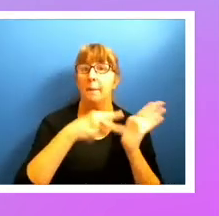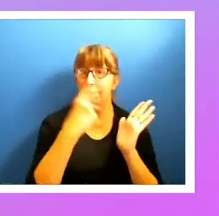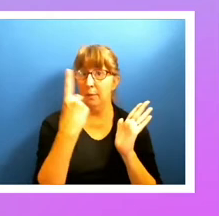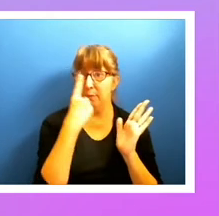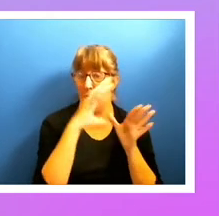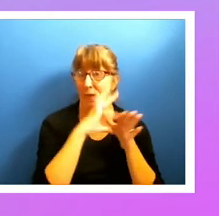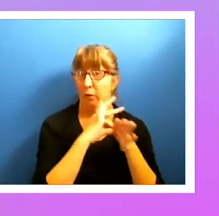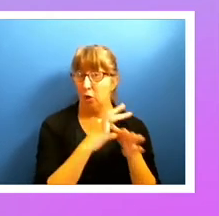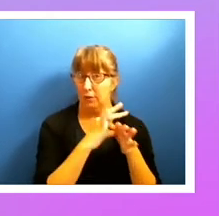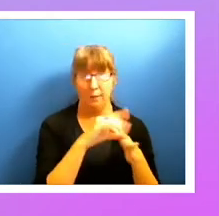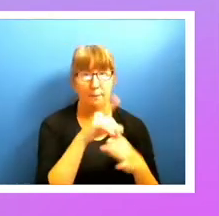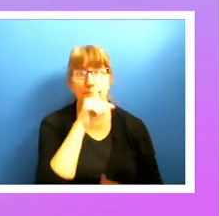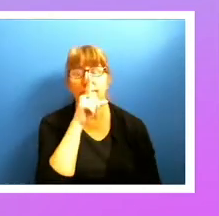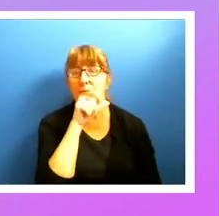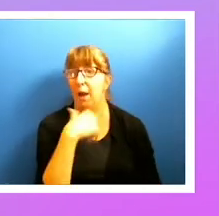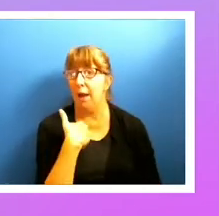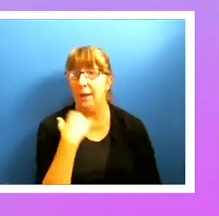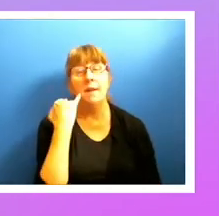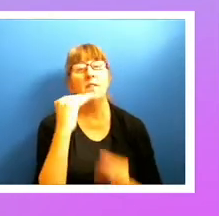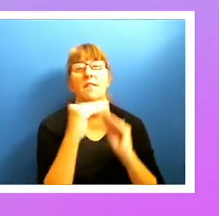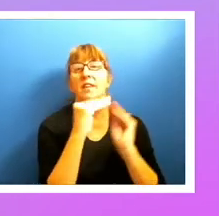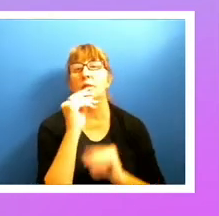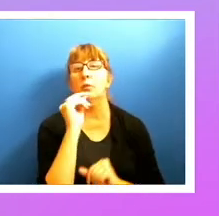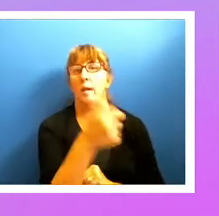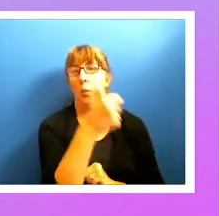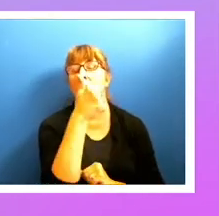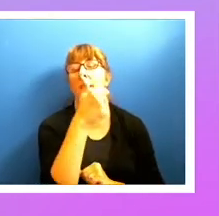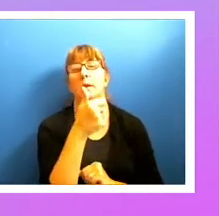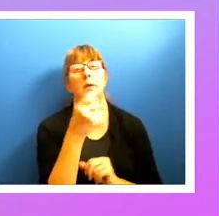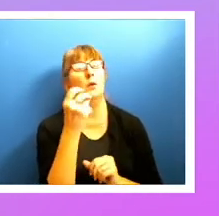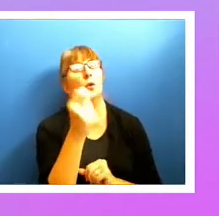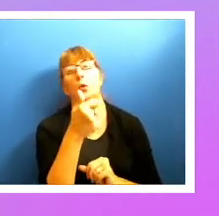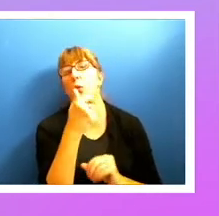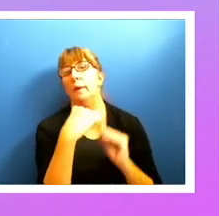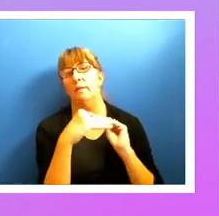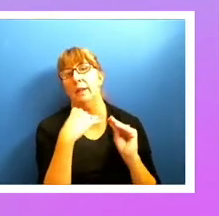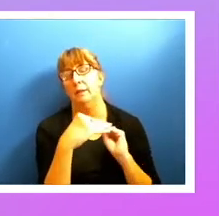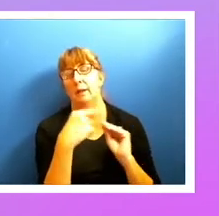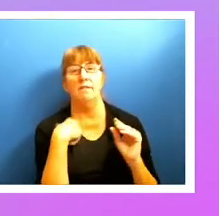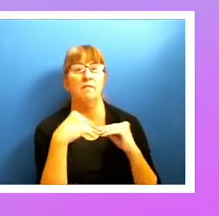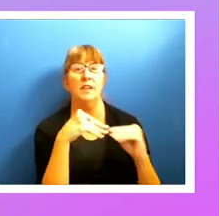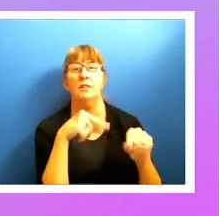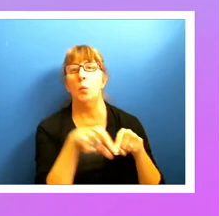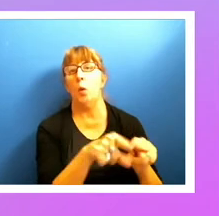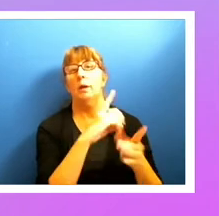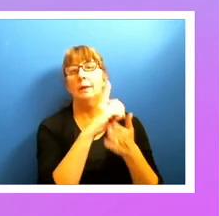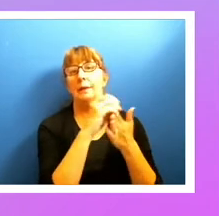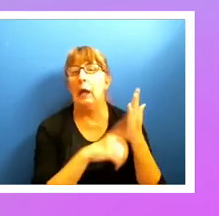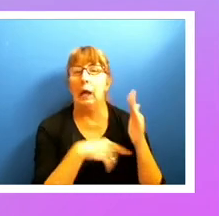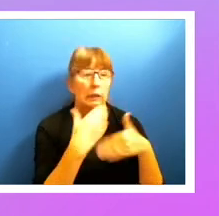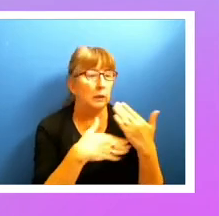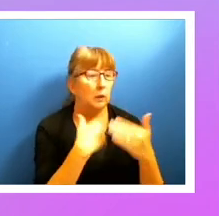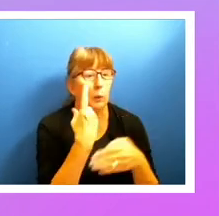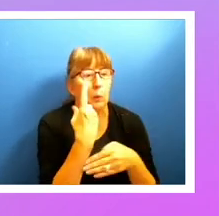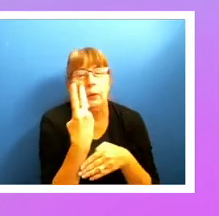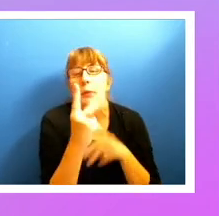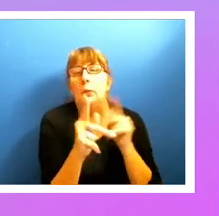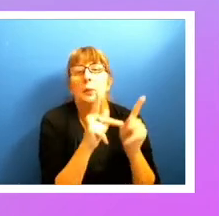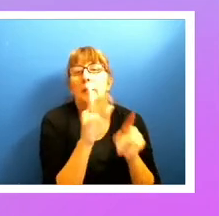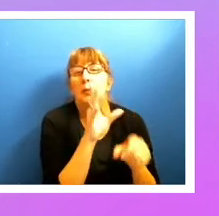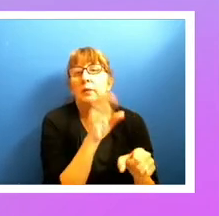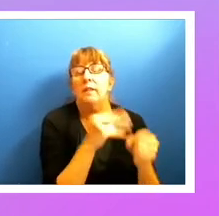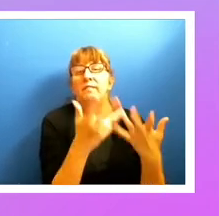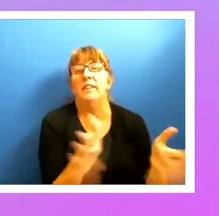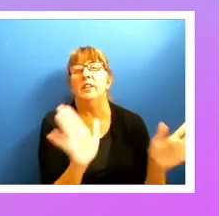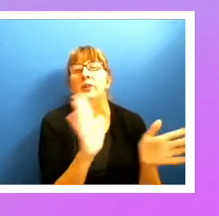and it wasn't put there. If I fix it right then, it's a very quick fix. I fixed it in design, there's probably one or two people involved, we're done.